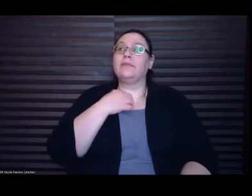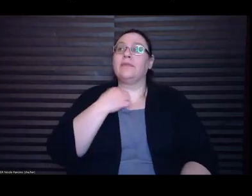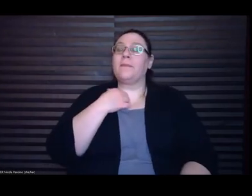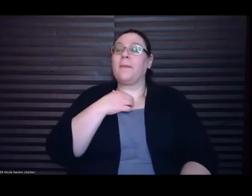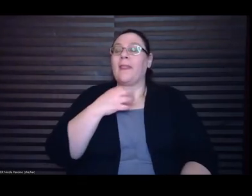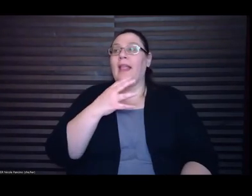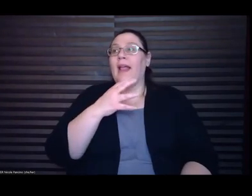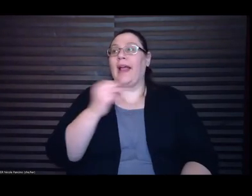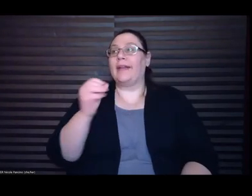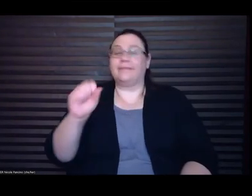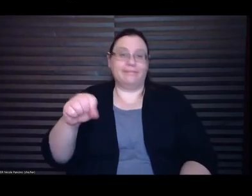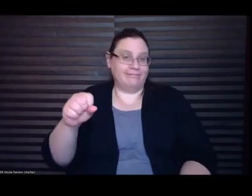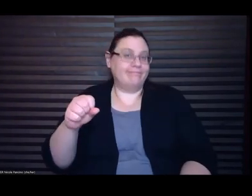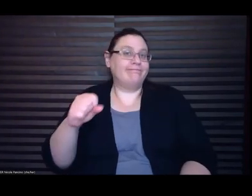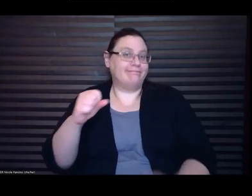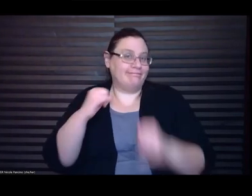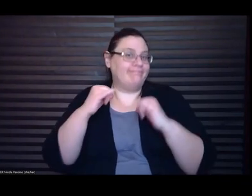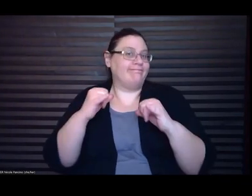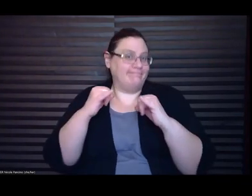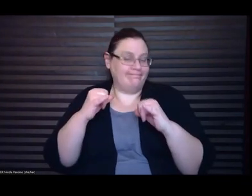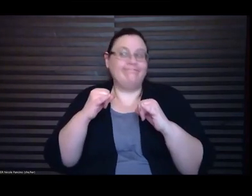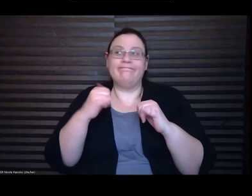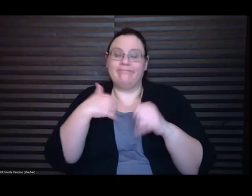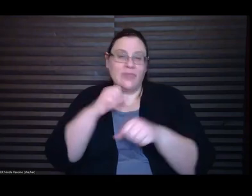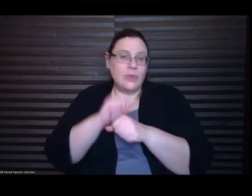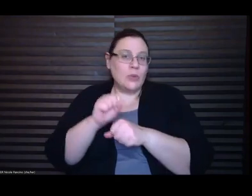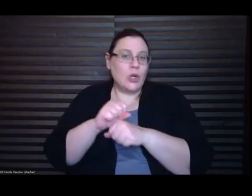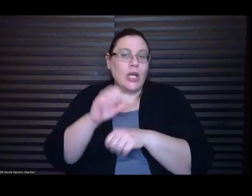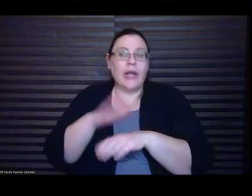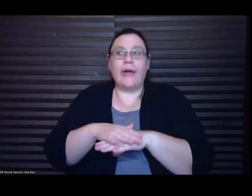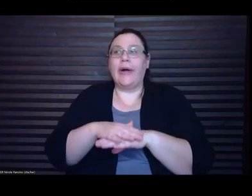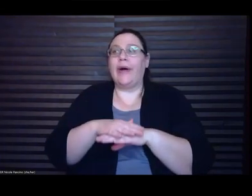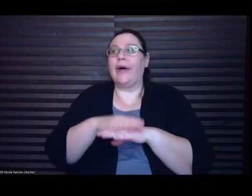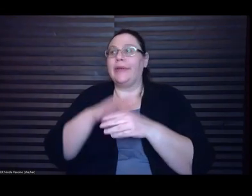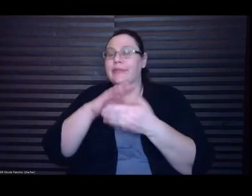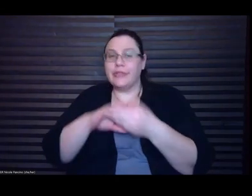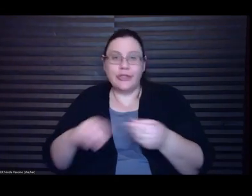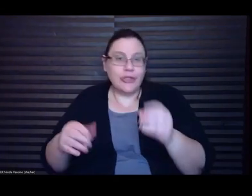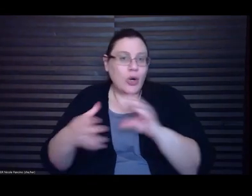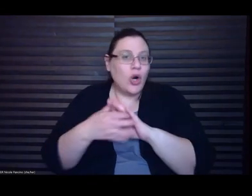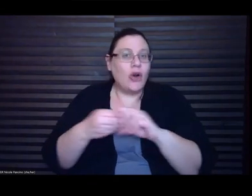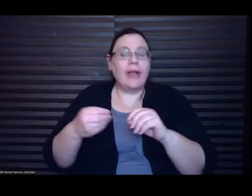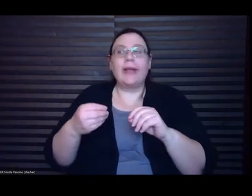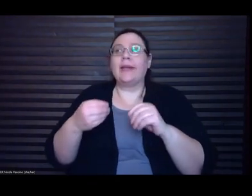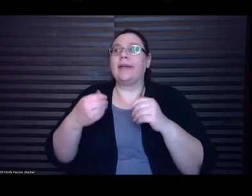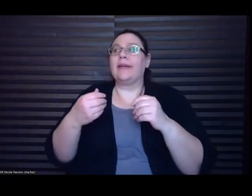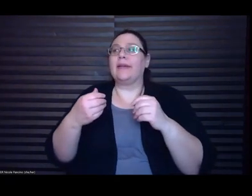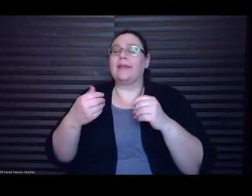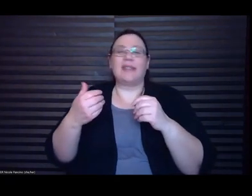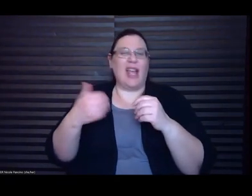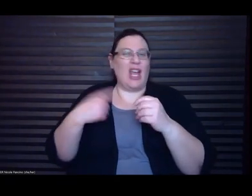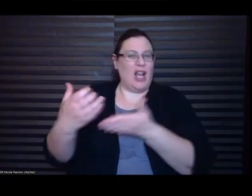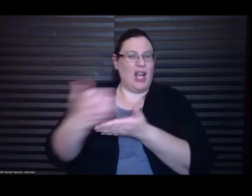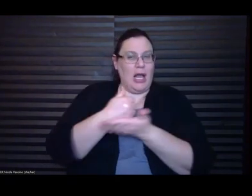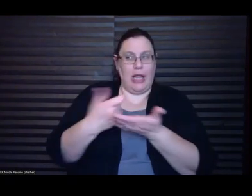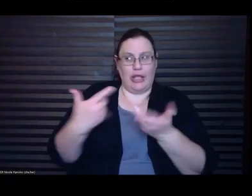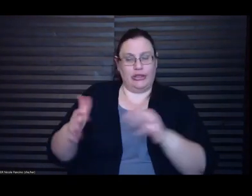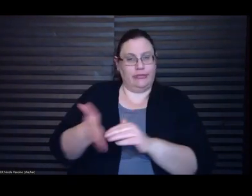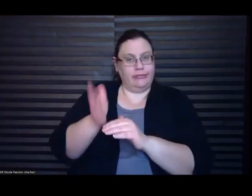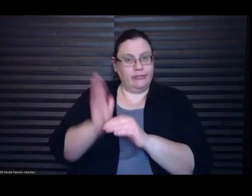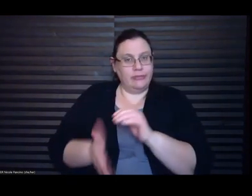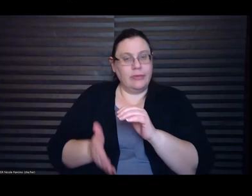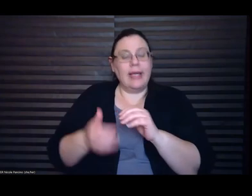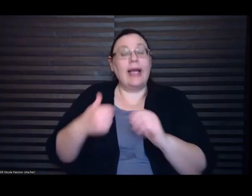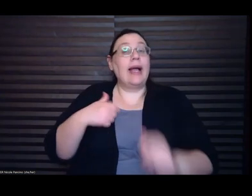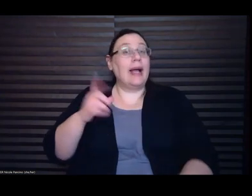stories and I had a completed collection and I did I did when by the time we went to